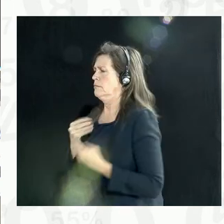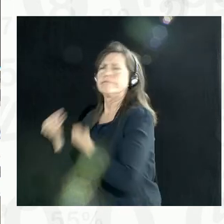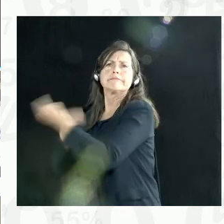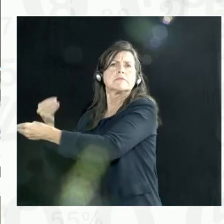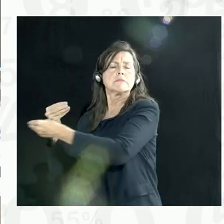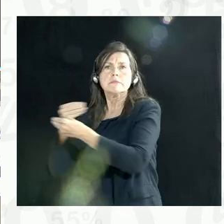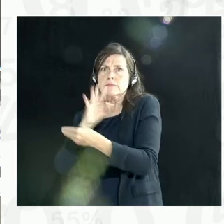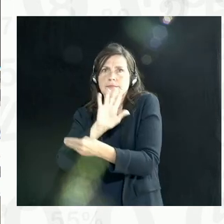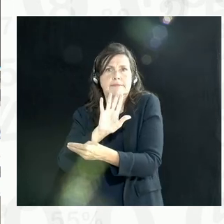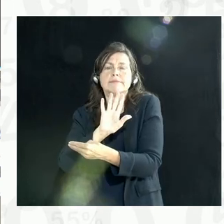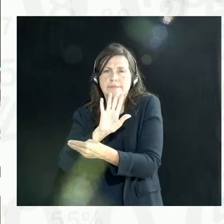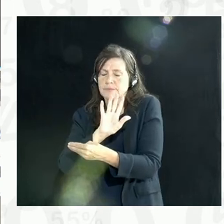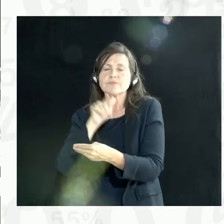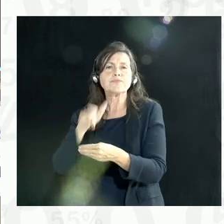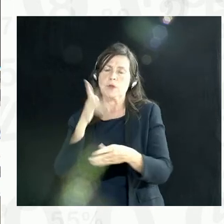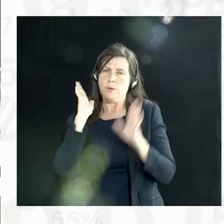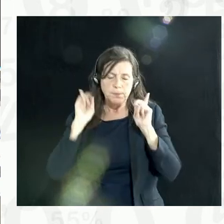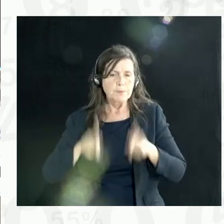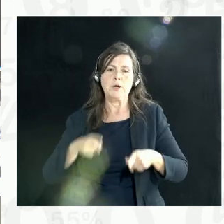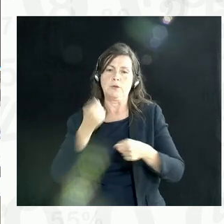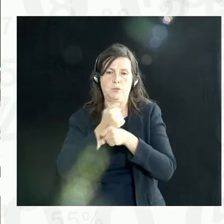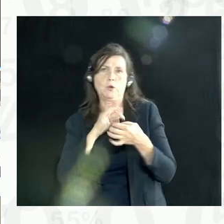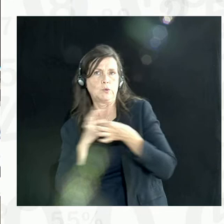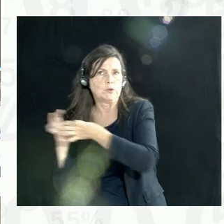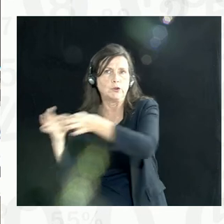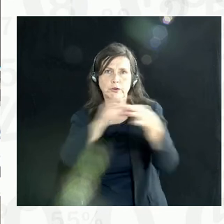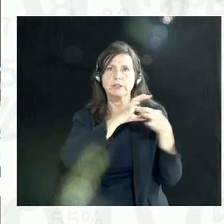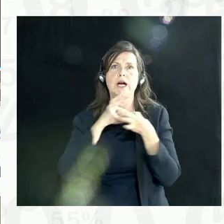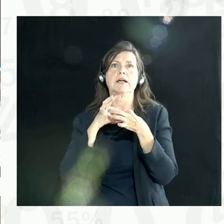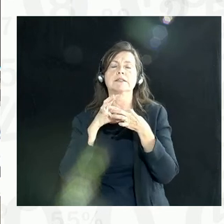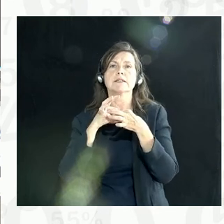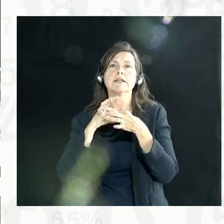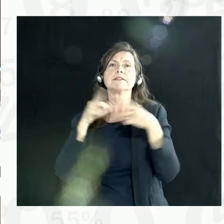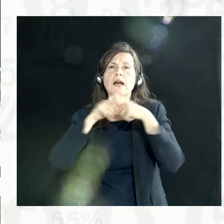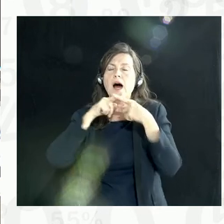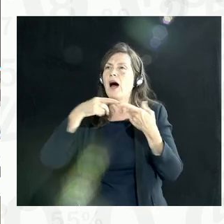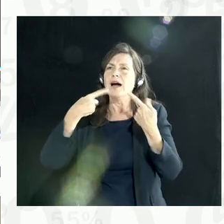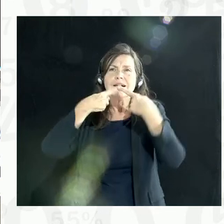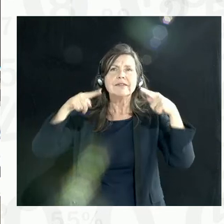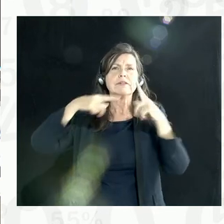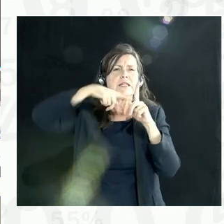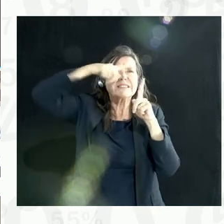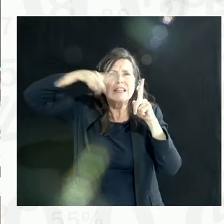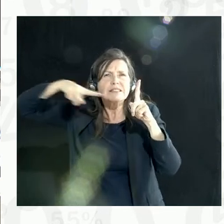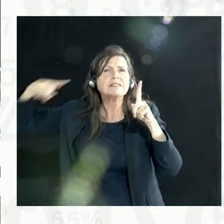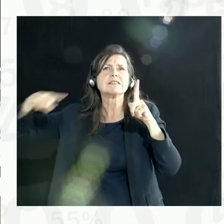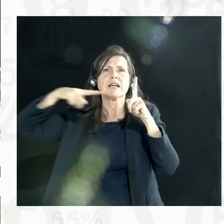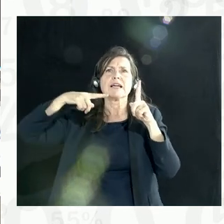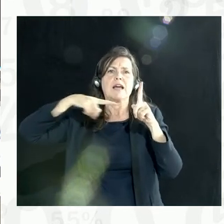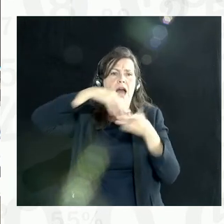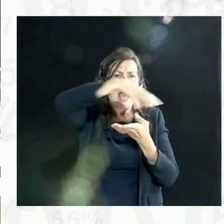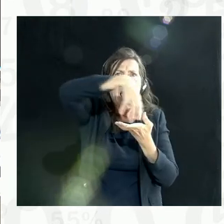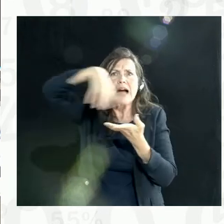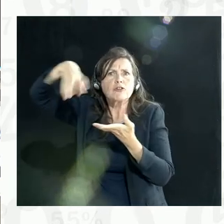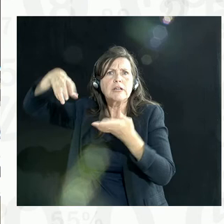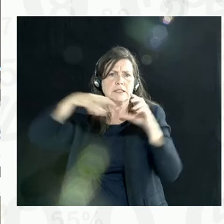cooperation here is really important. We've got to have these disaggregate statistics in order to help outcomes. But